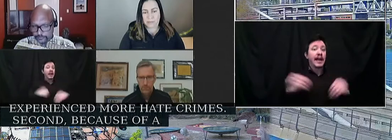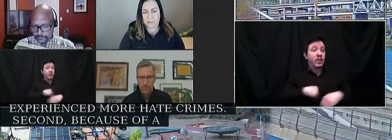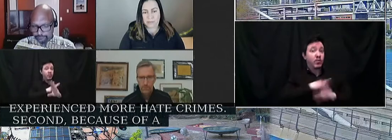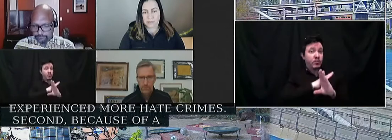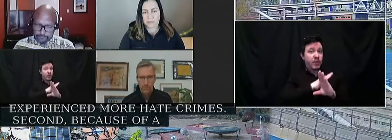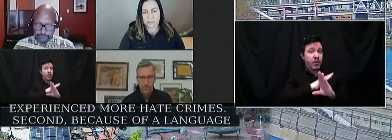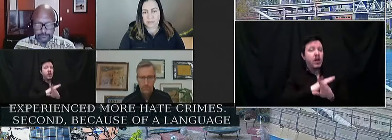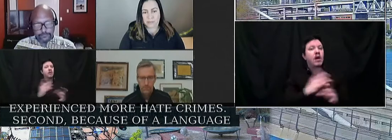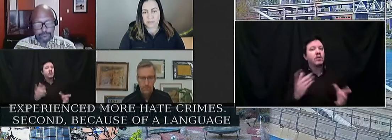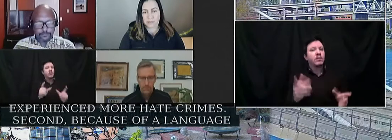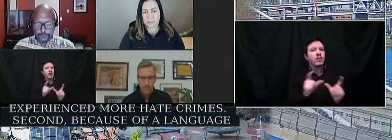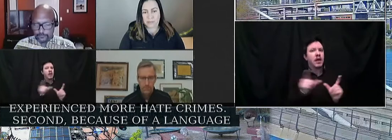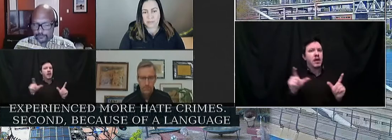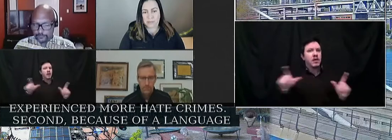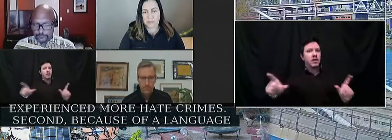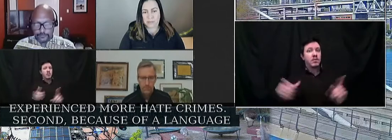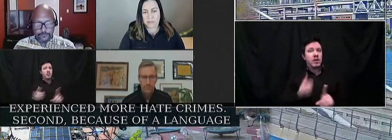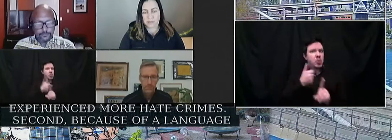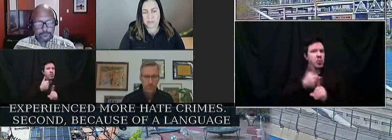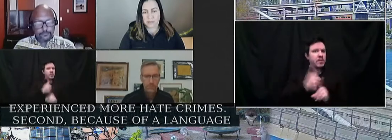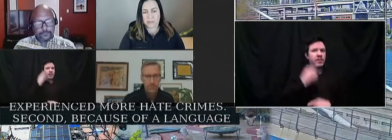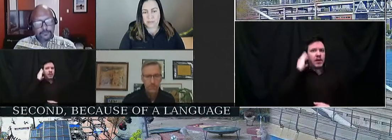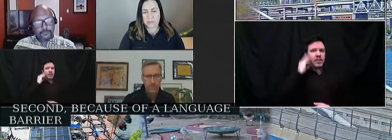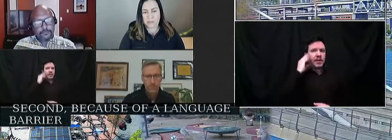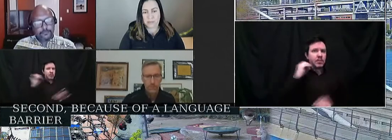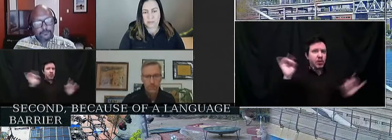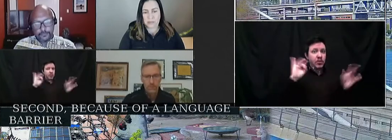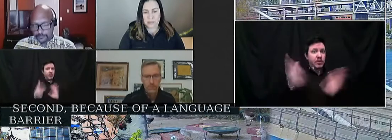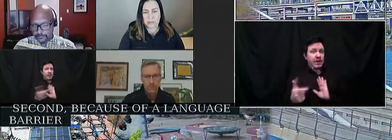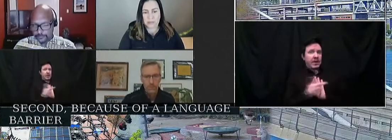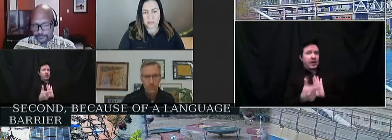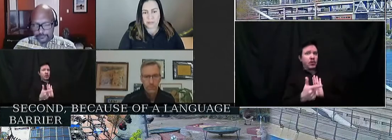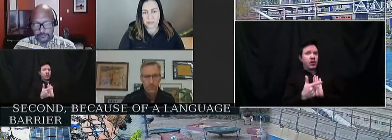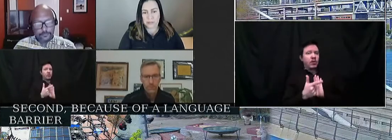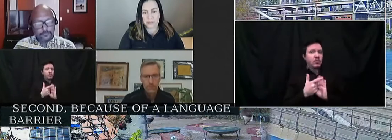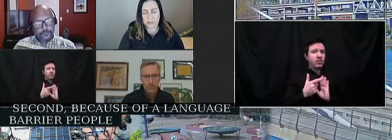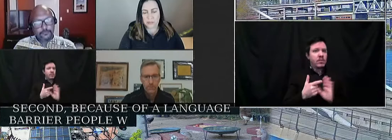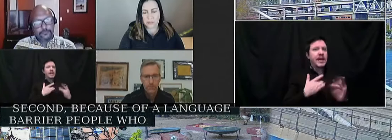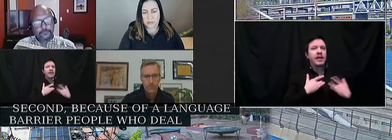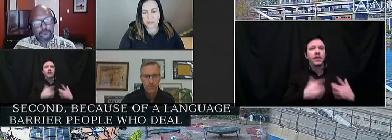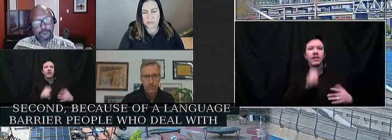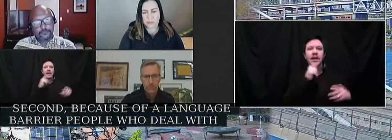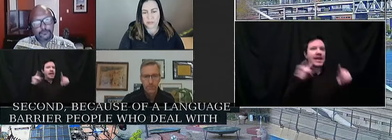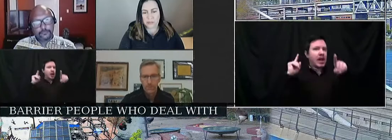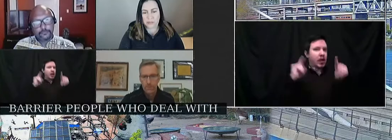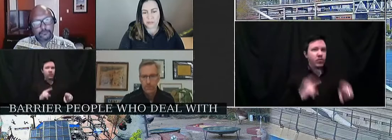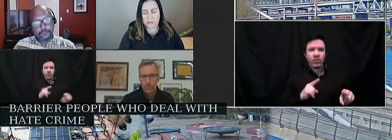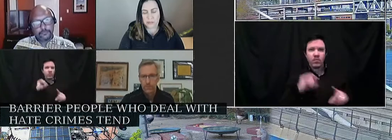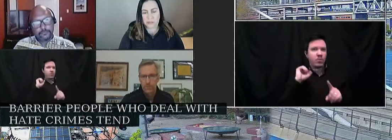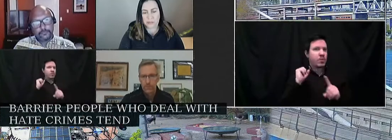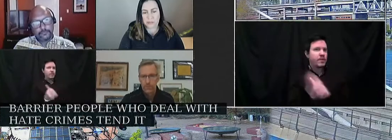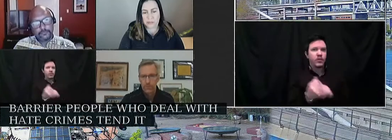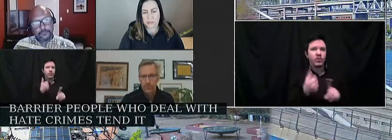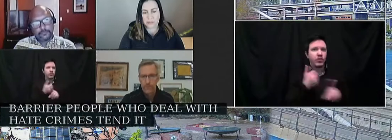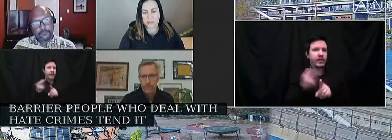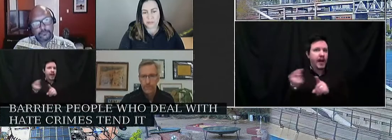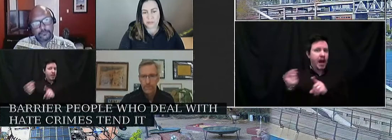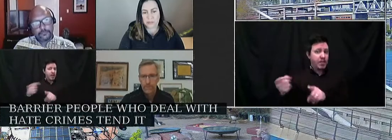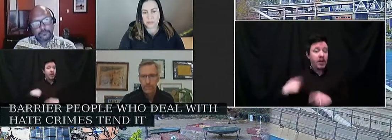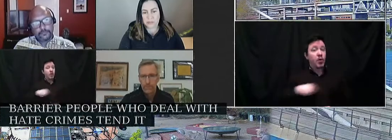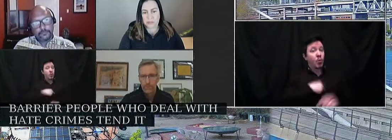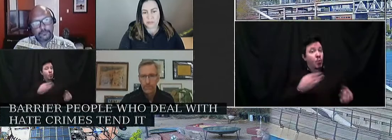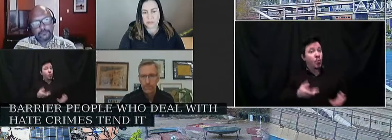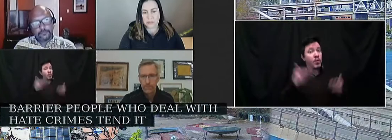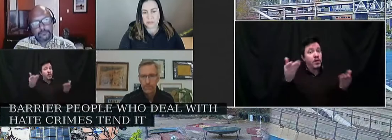who are targeted with such hate crimes tend to not report the incidents. So we suggest the city